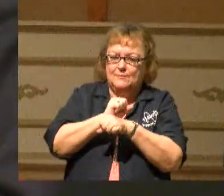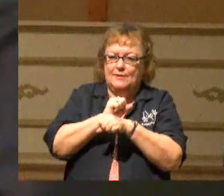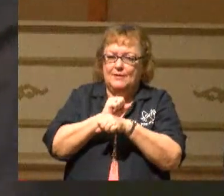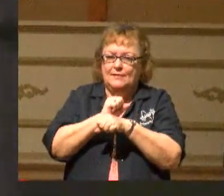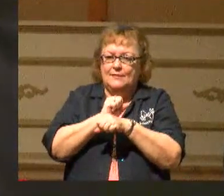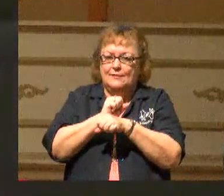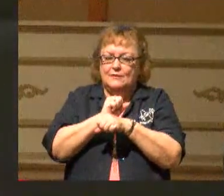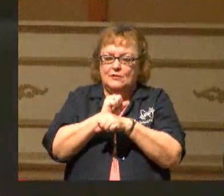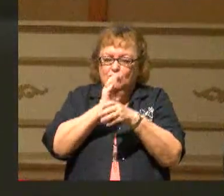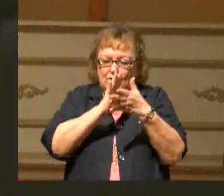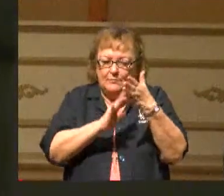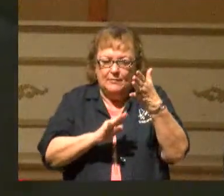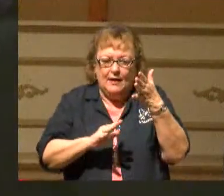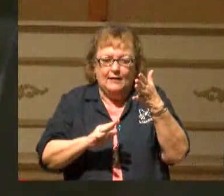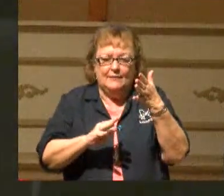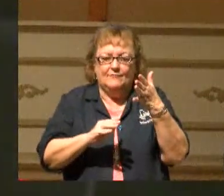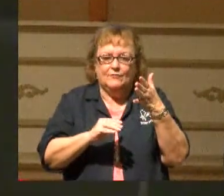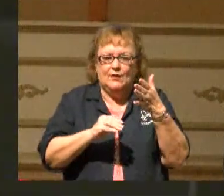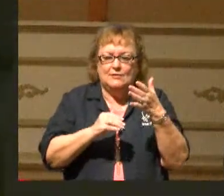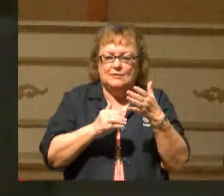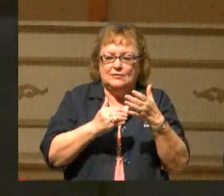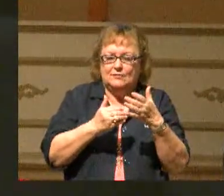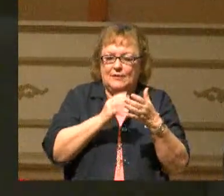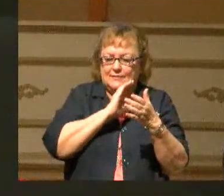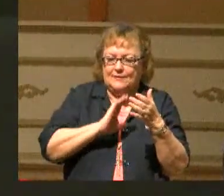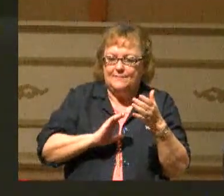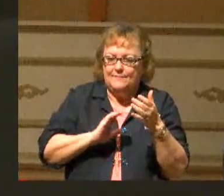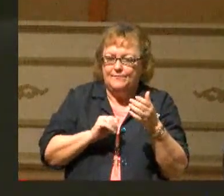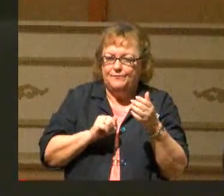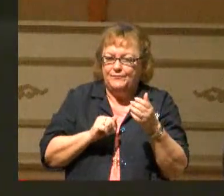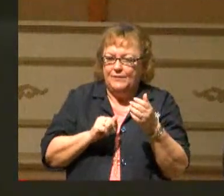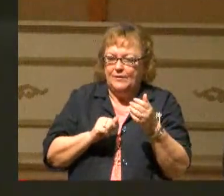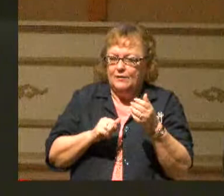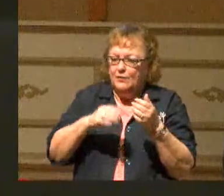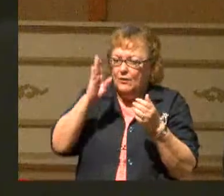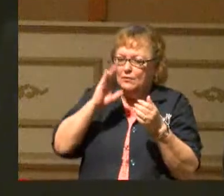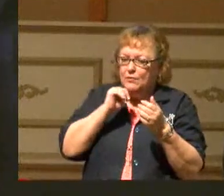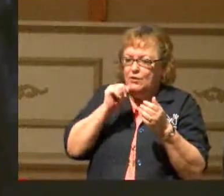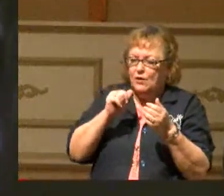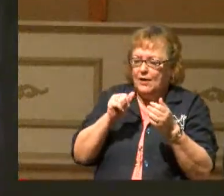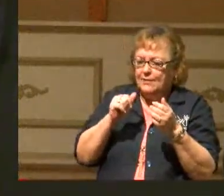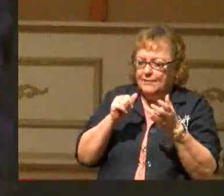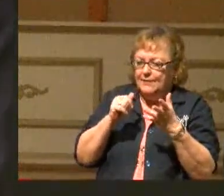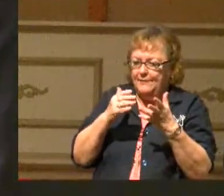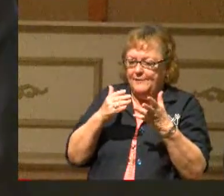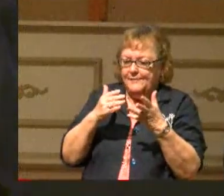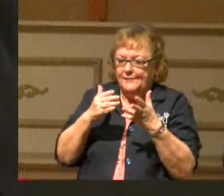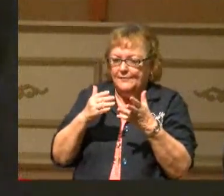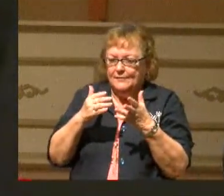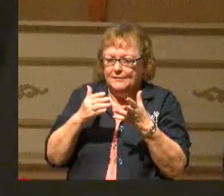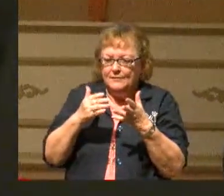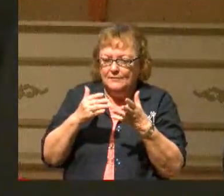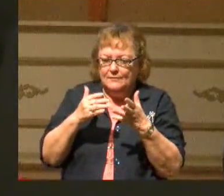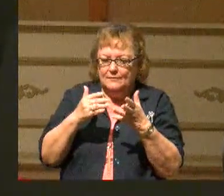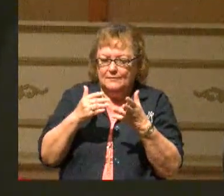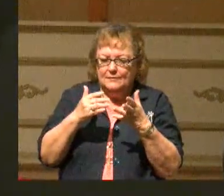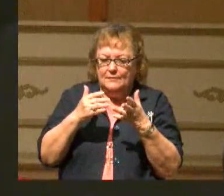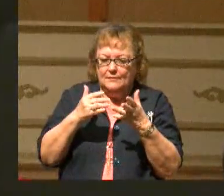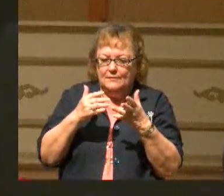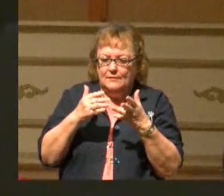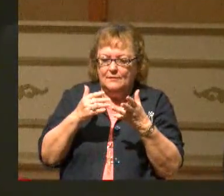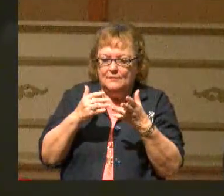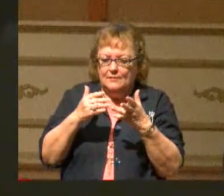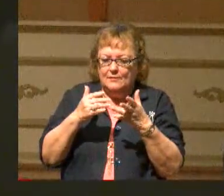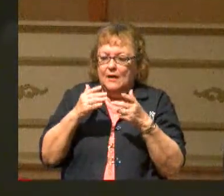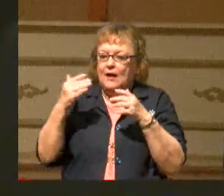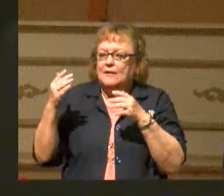Christ. But God would not leave her alone if there was not a point in her life that when she was born again that she could look back to that she turned from